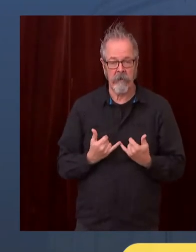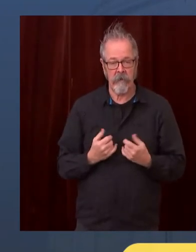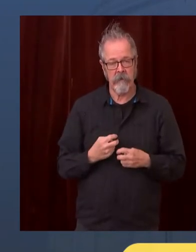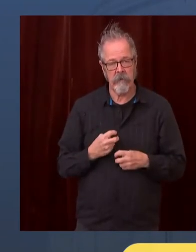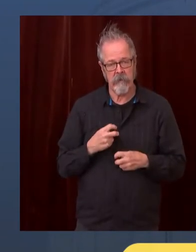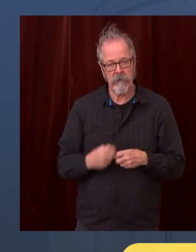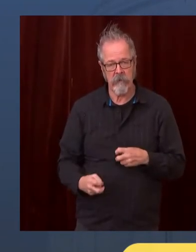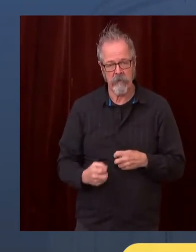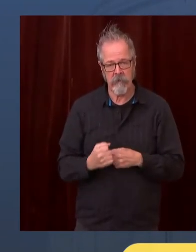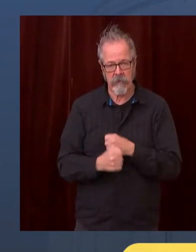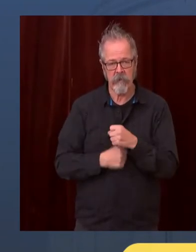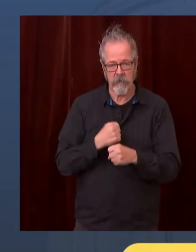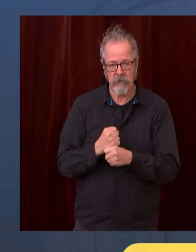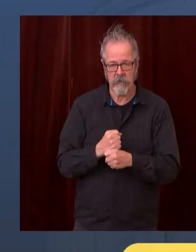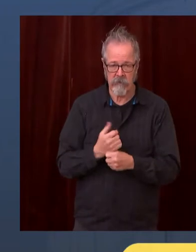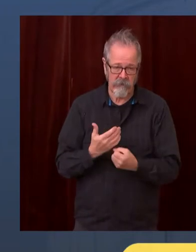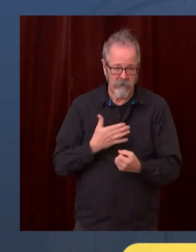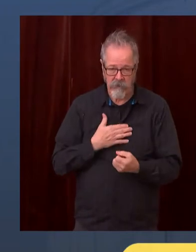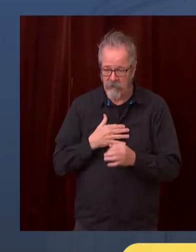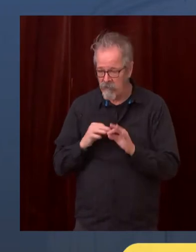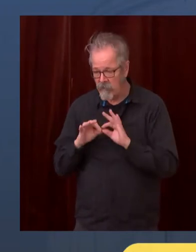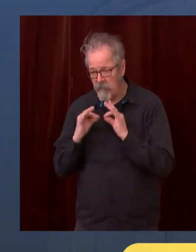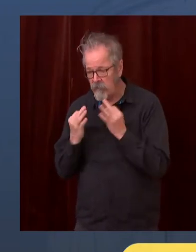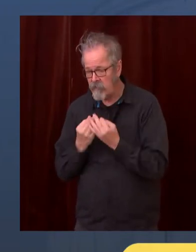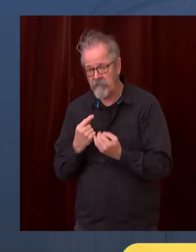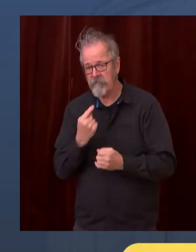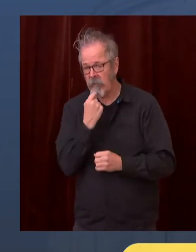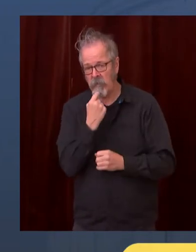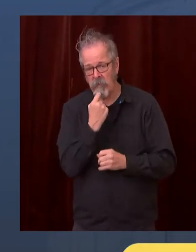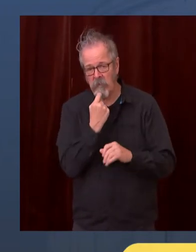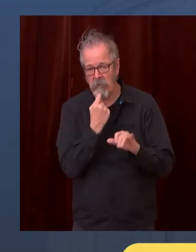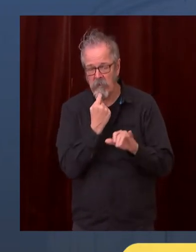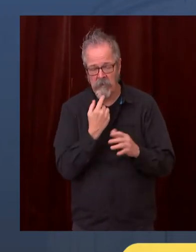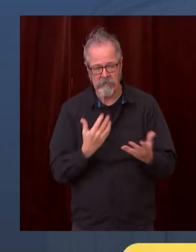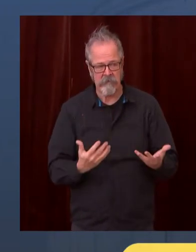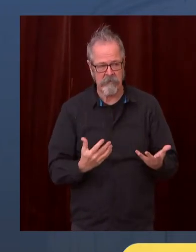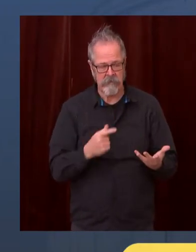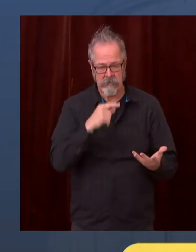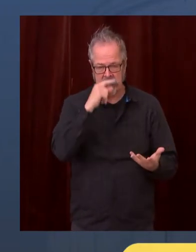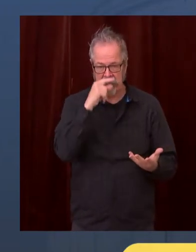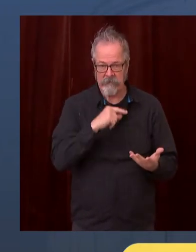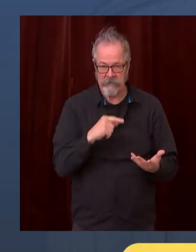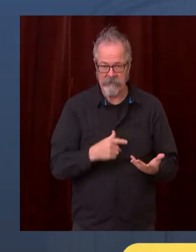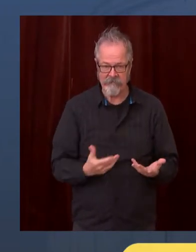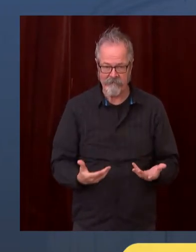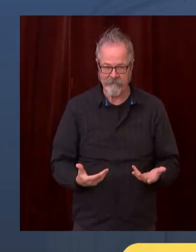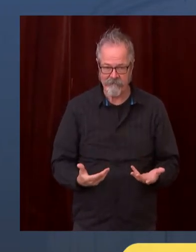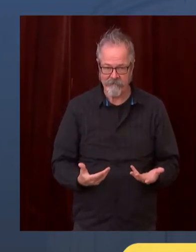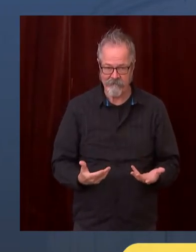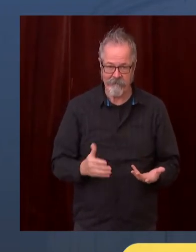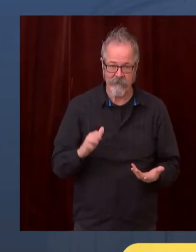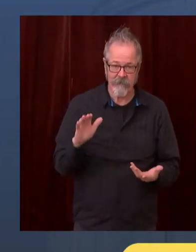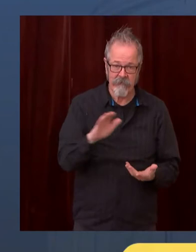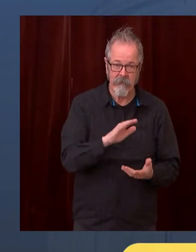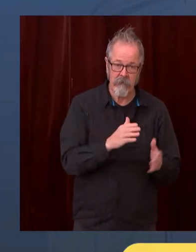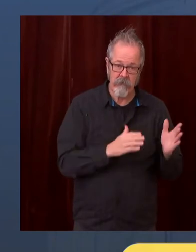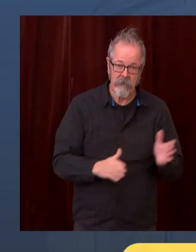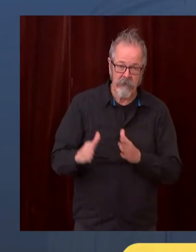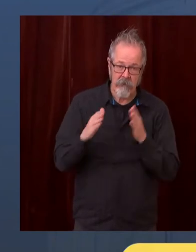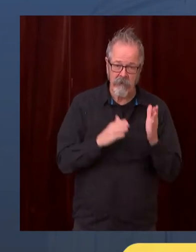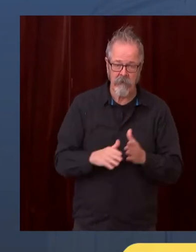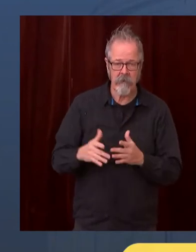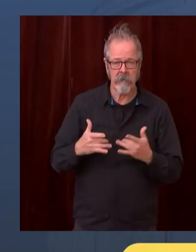are planning for people, however you're planning, whether it's closest friends or relatives, I hope you'll have a